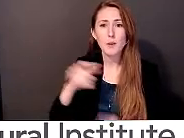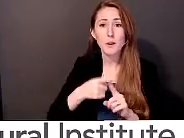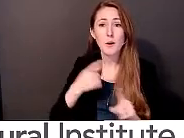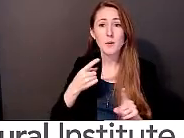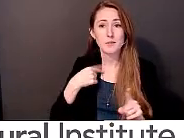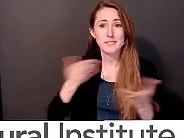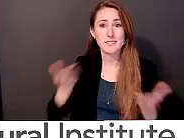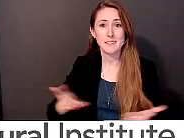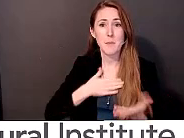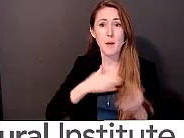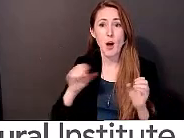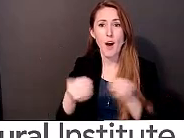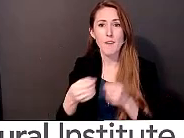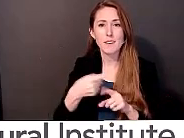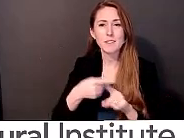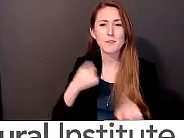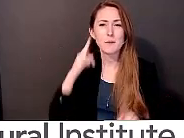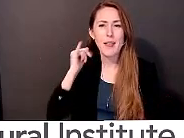California.